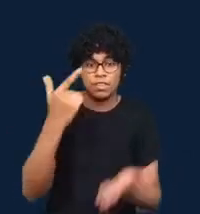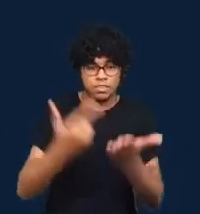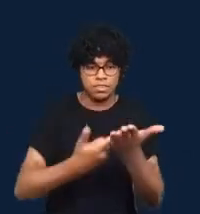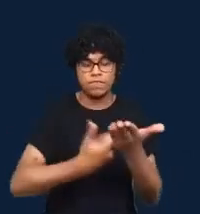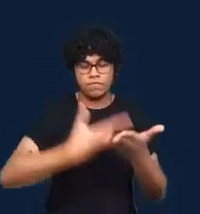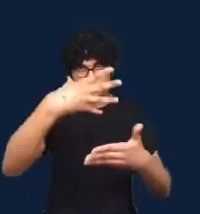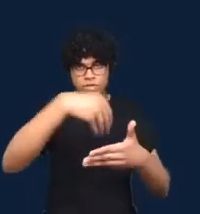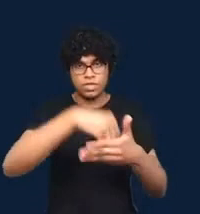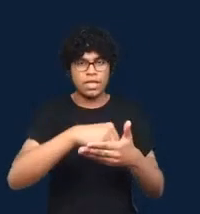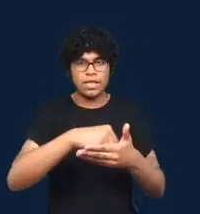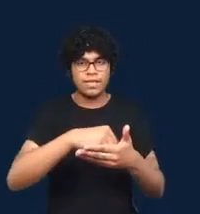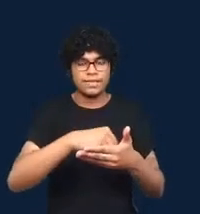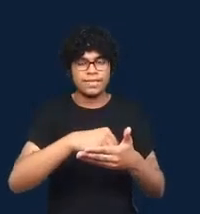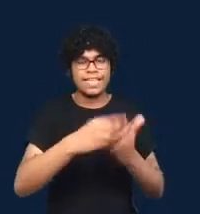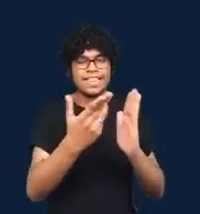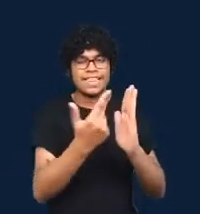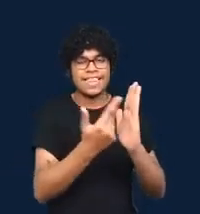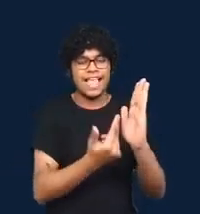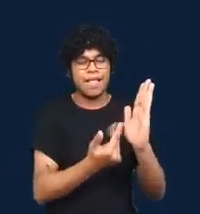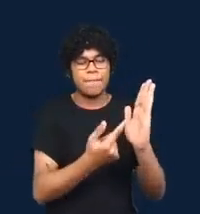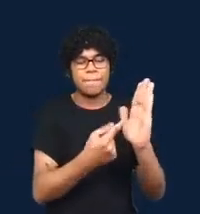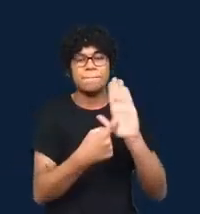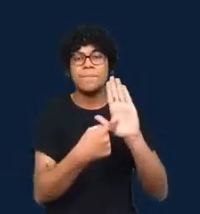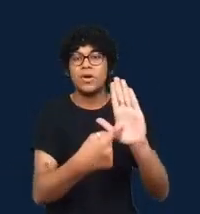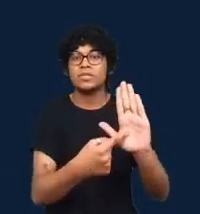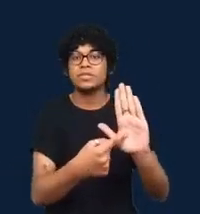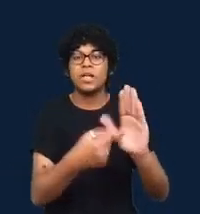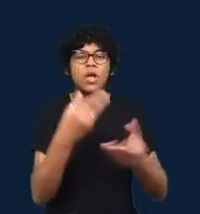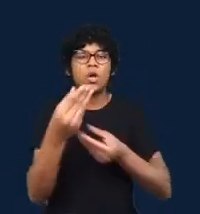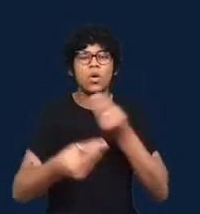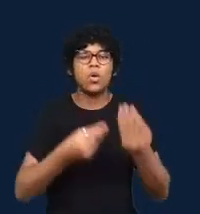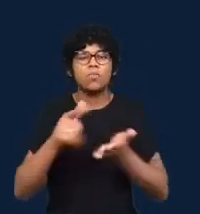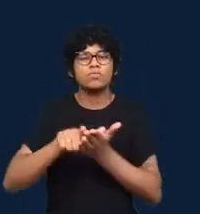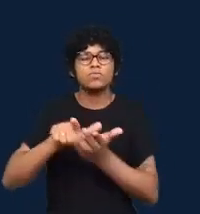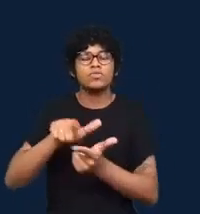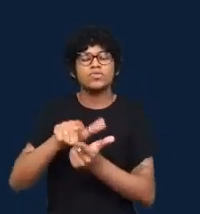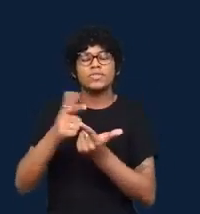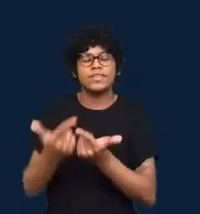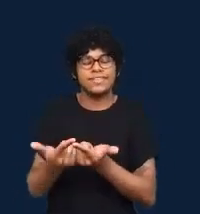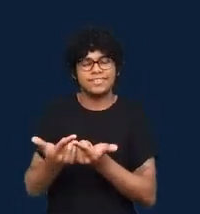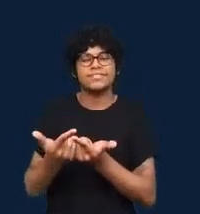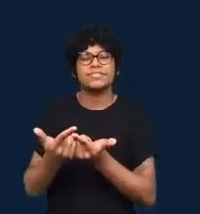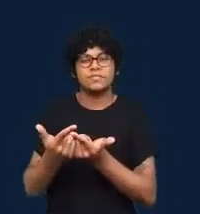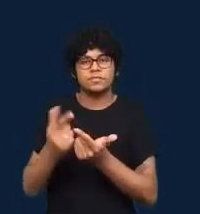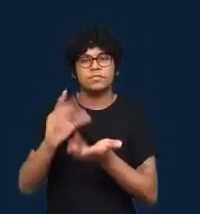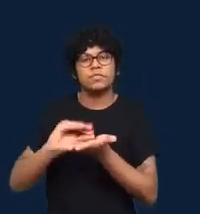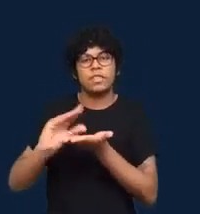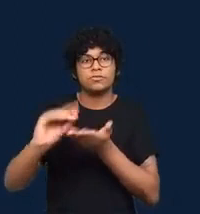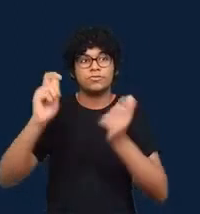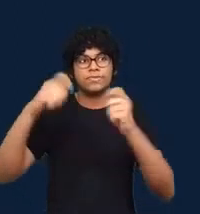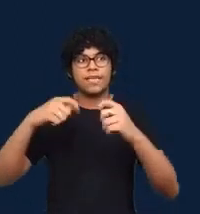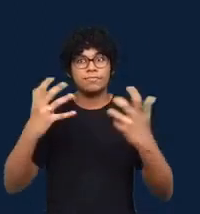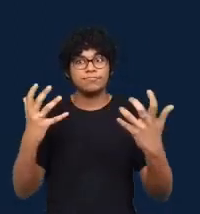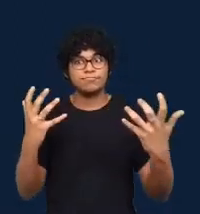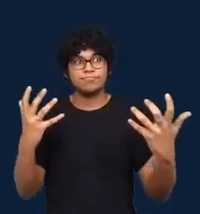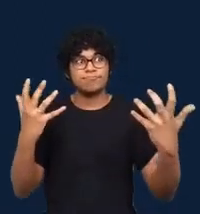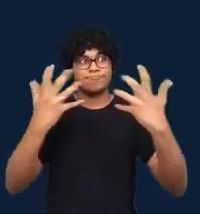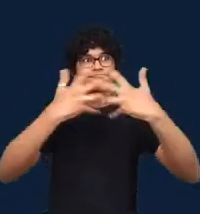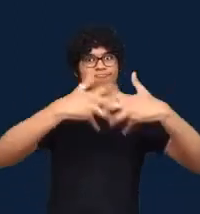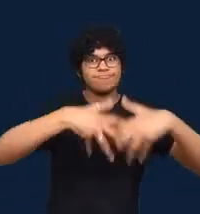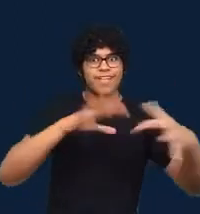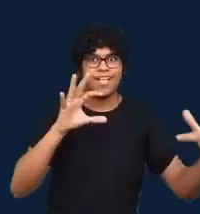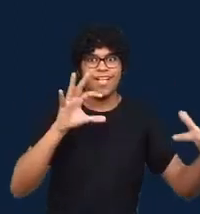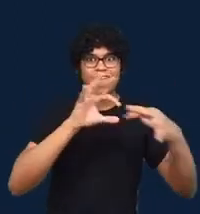diverse forms of media and experiential ways of knowing. Catherine So this is an example of